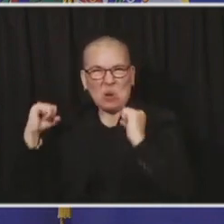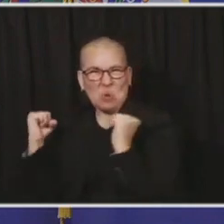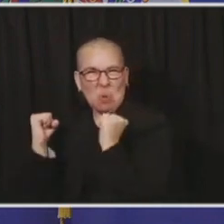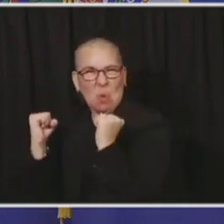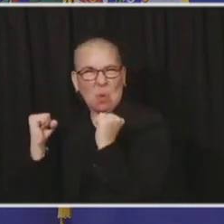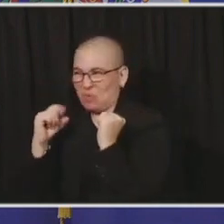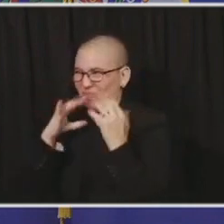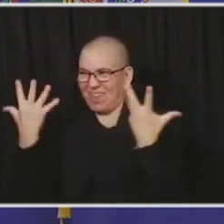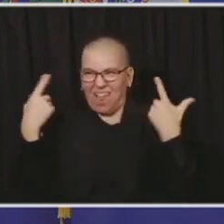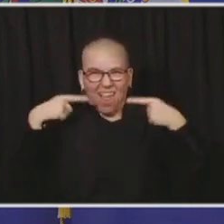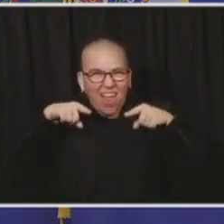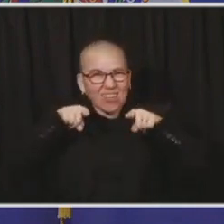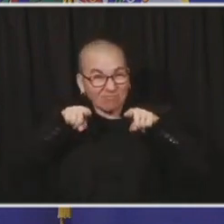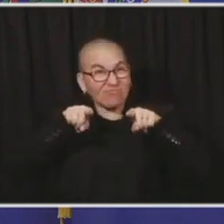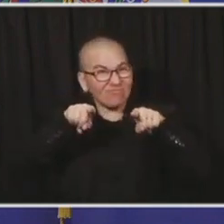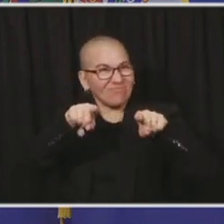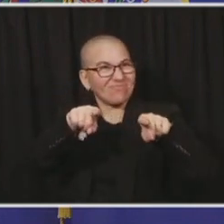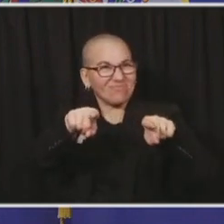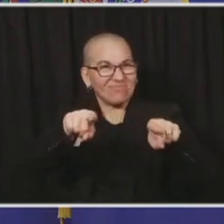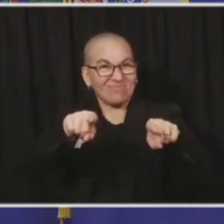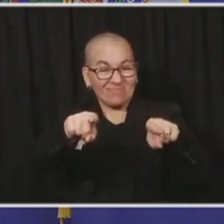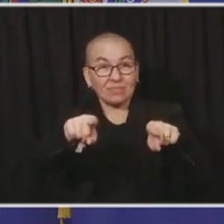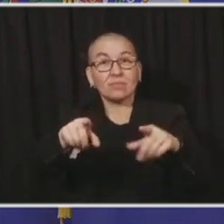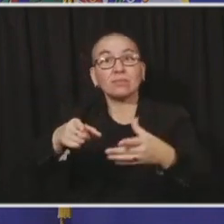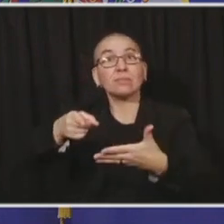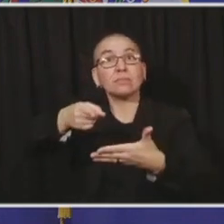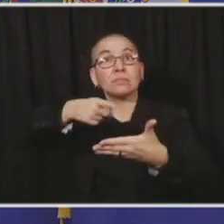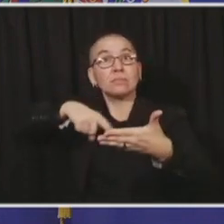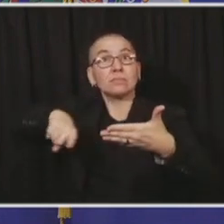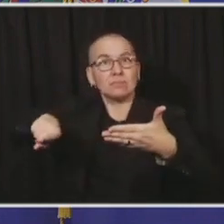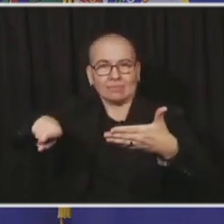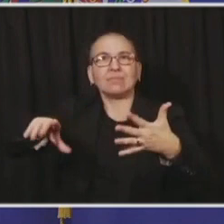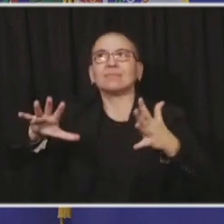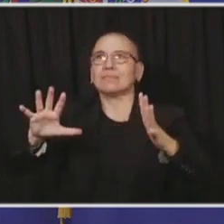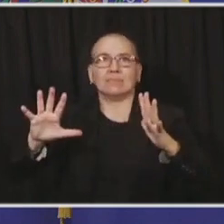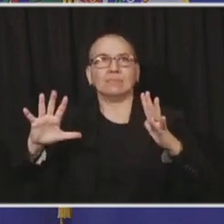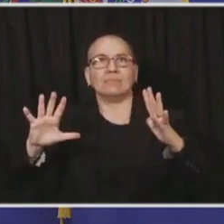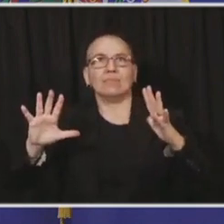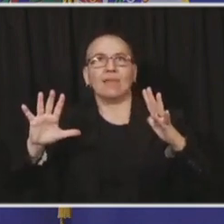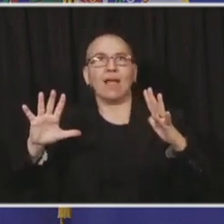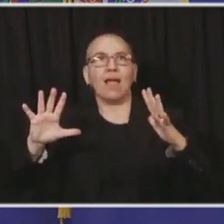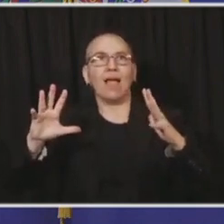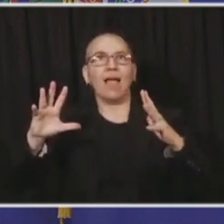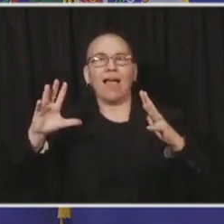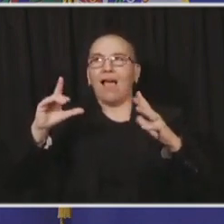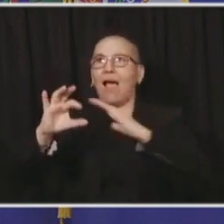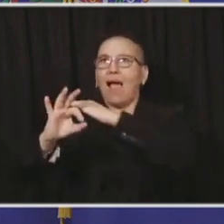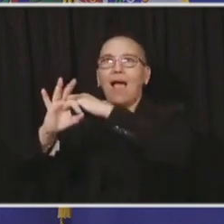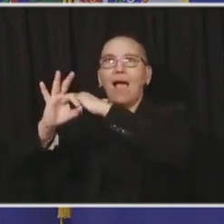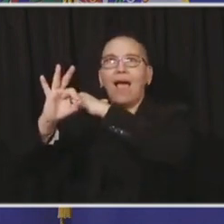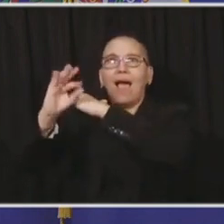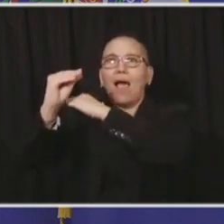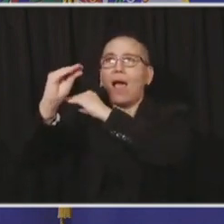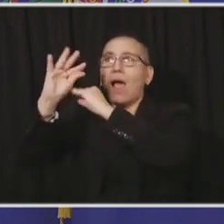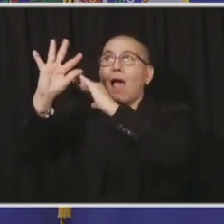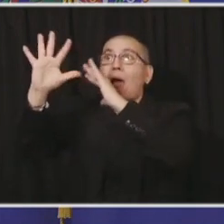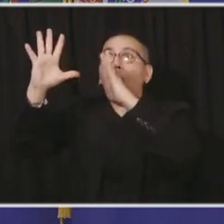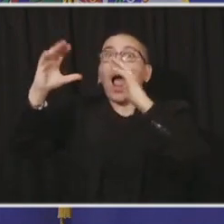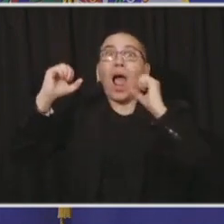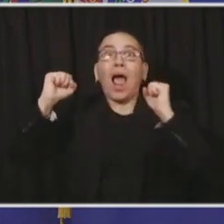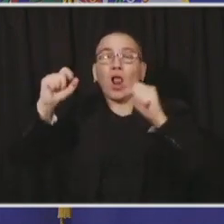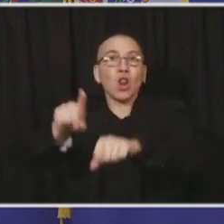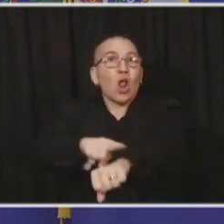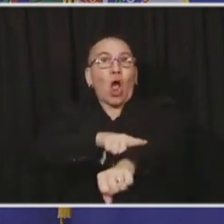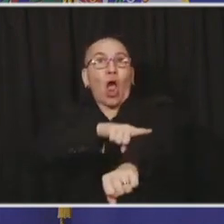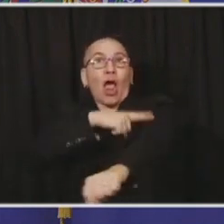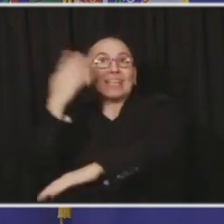after that happens that the days start getting longer, and it sure felt like that came early this week. The sun started shining early